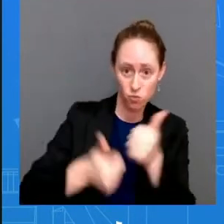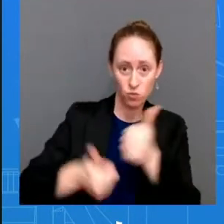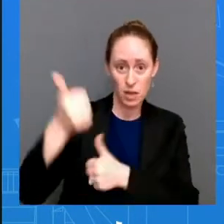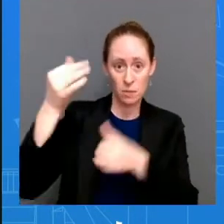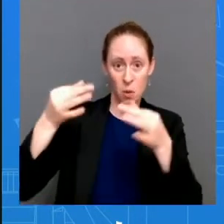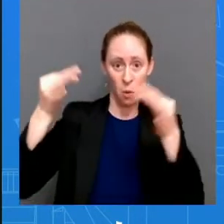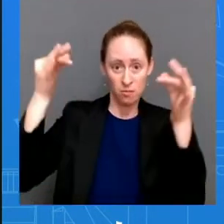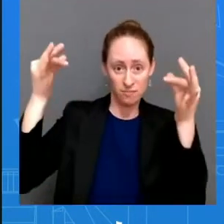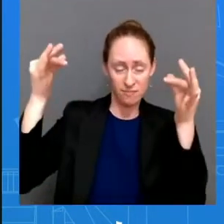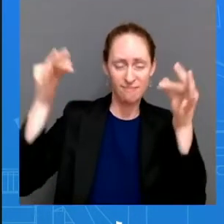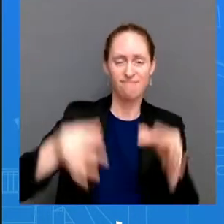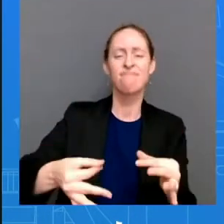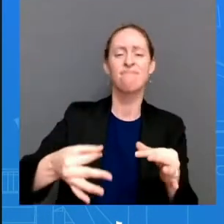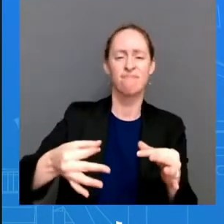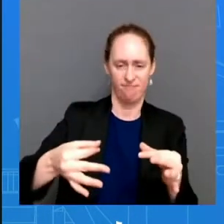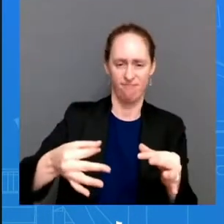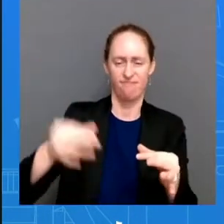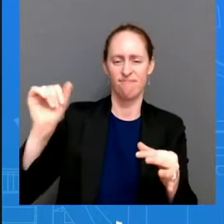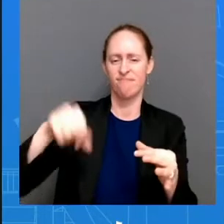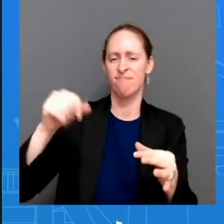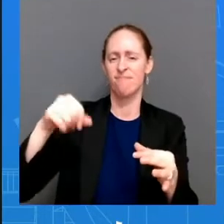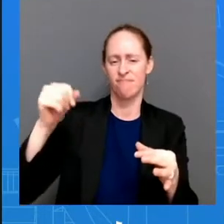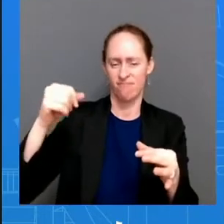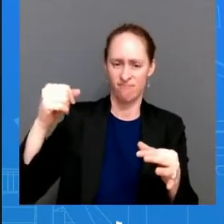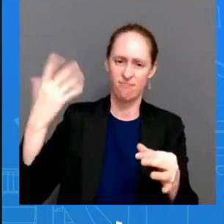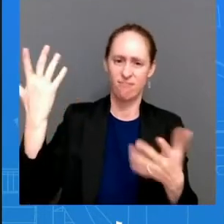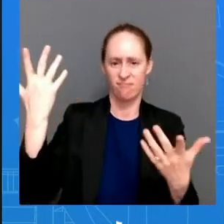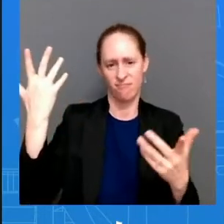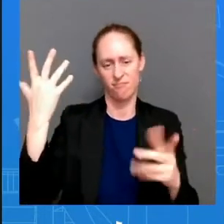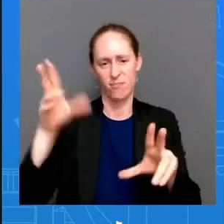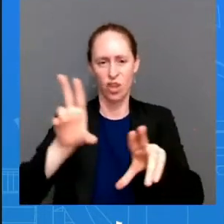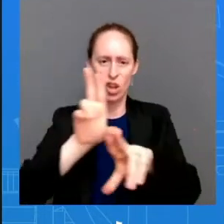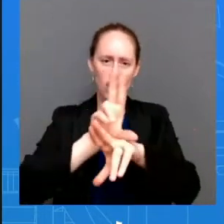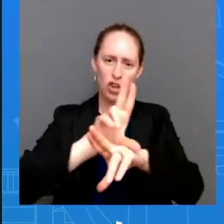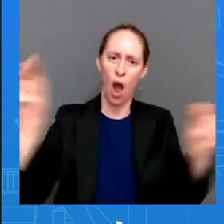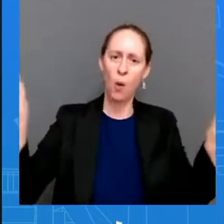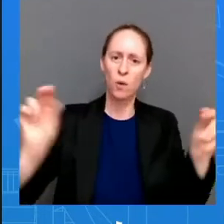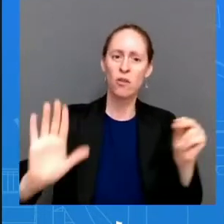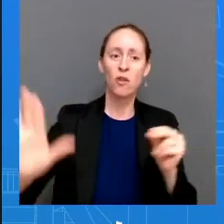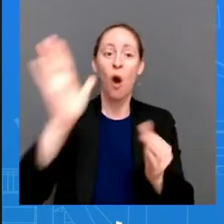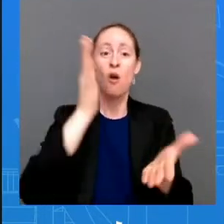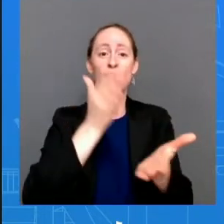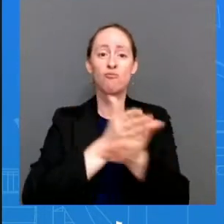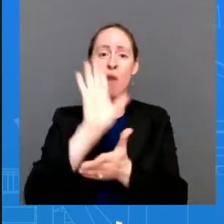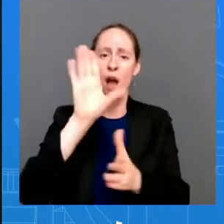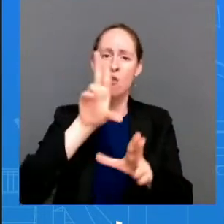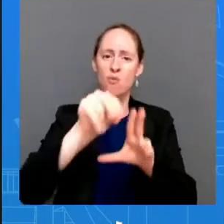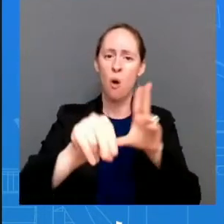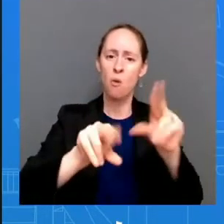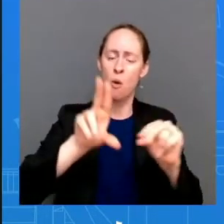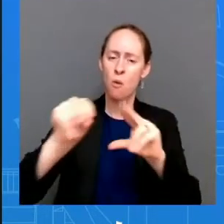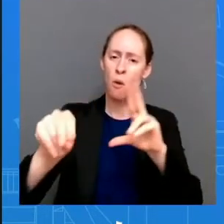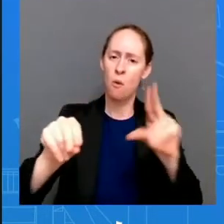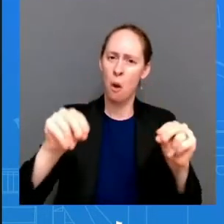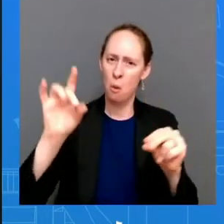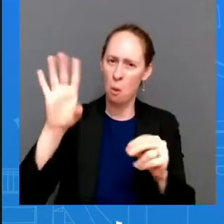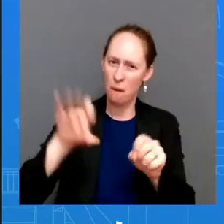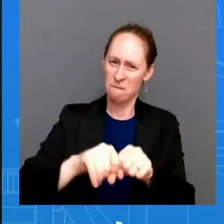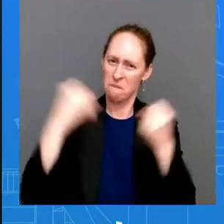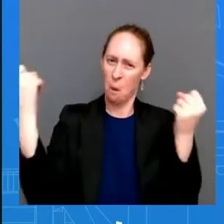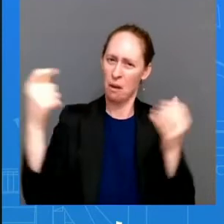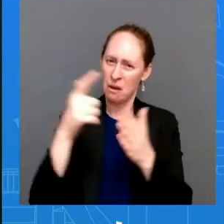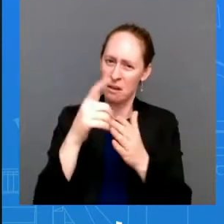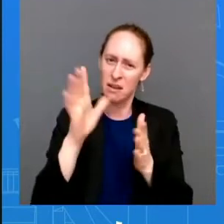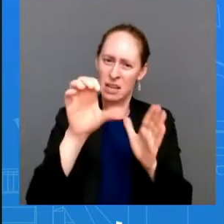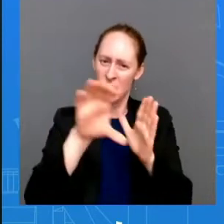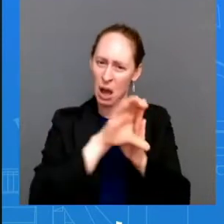constitutional right. It was an unconstitutional action by them, a right that was around for almost 50 years, a